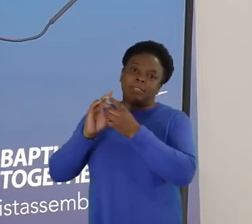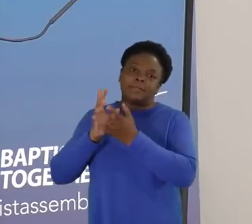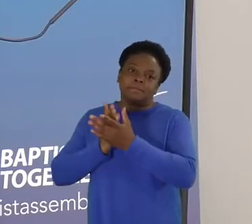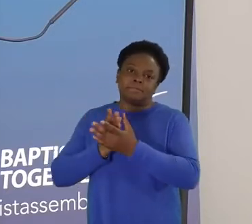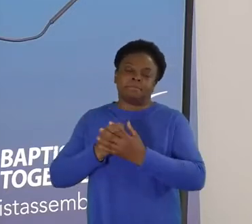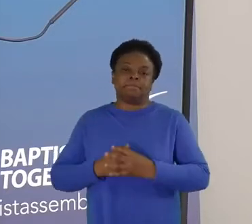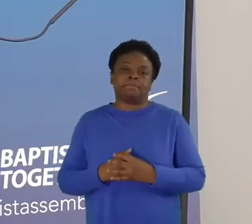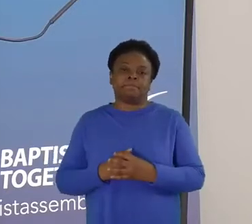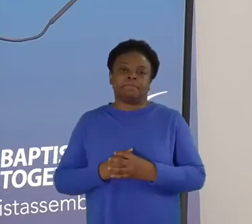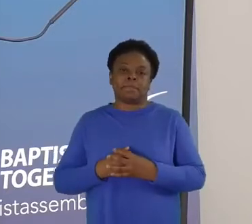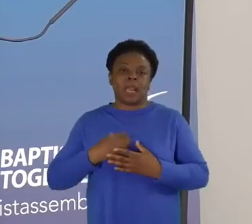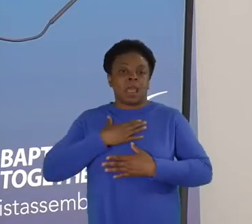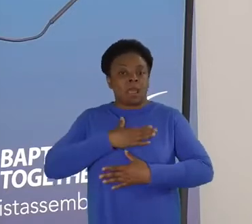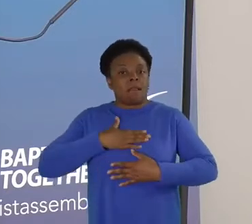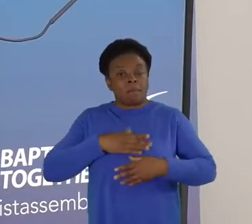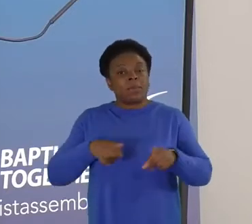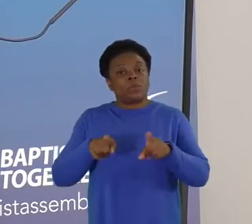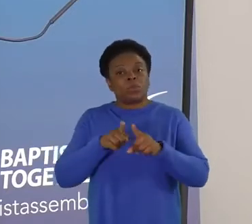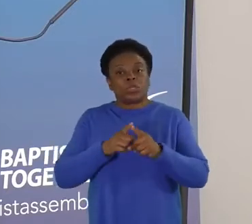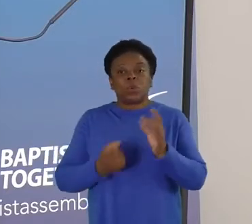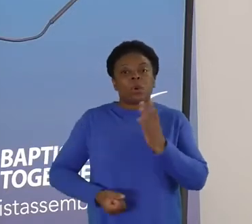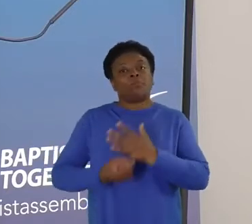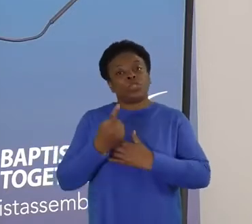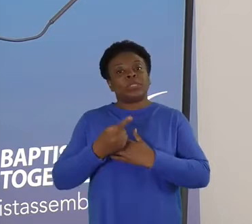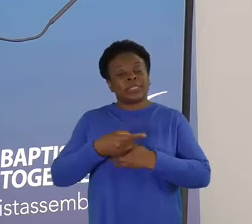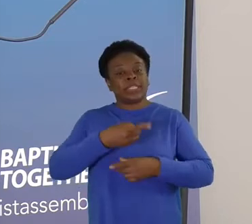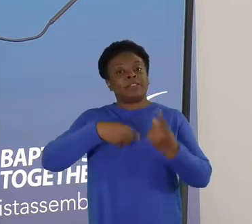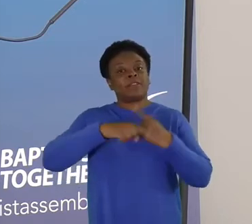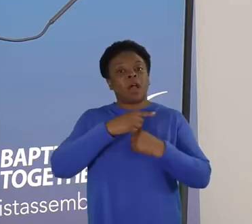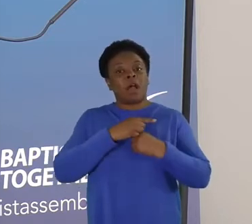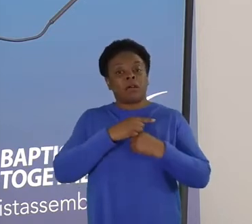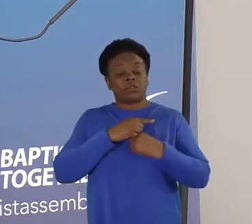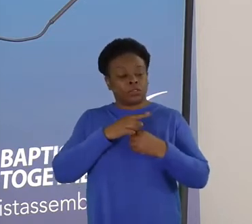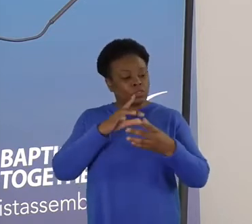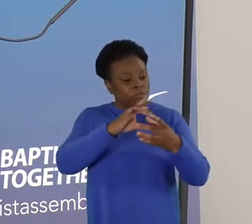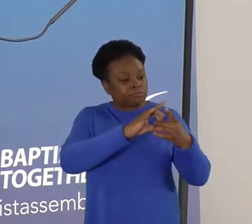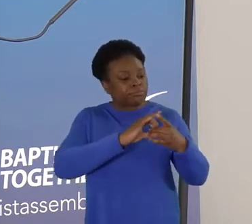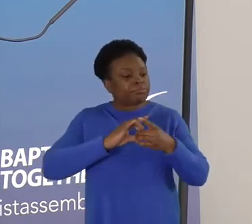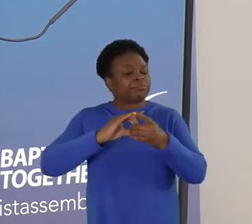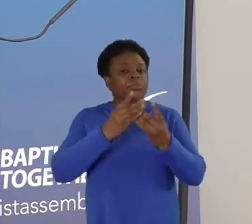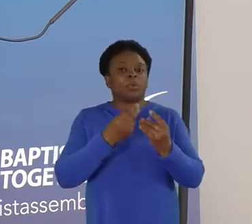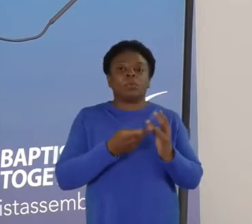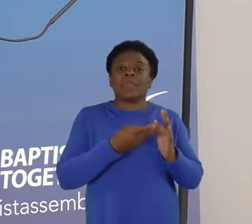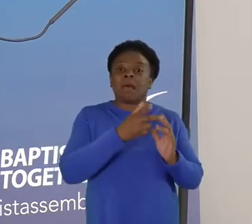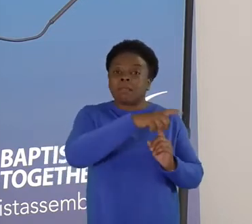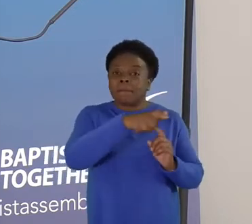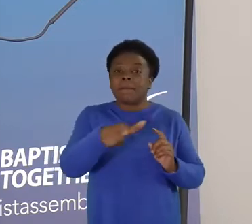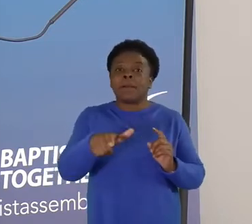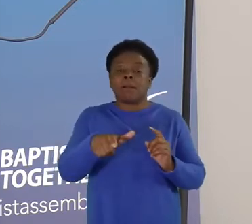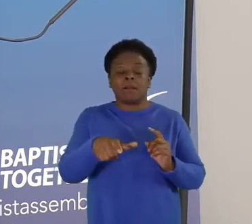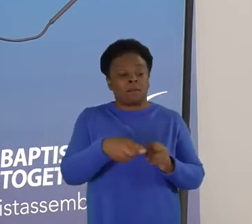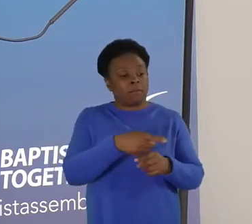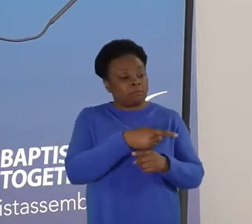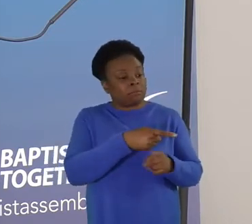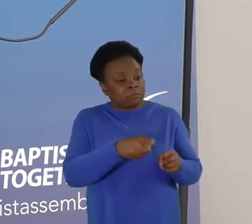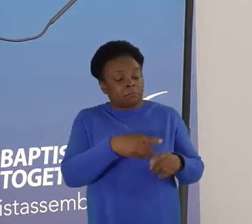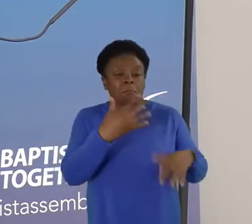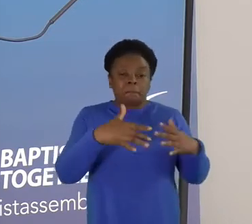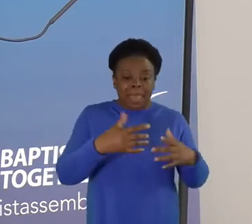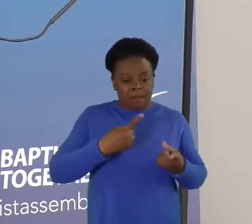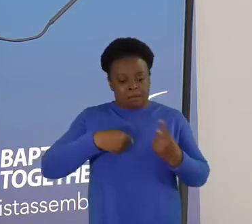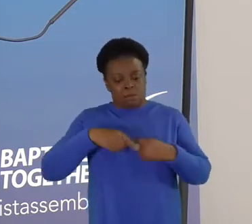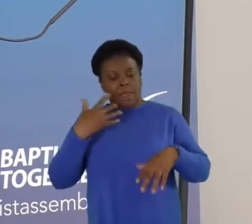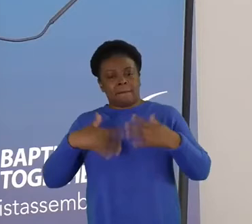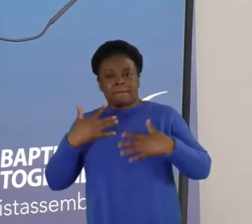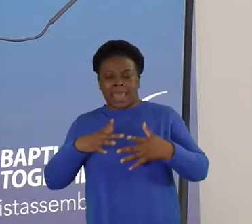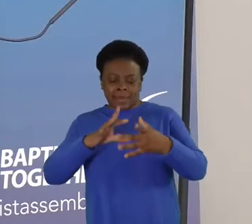And it's an opportunity to join with others, both as an expression of shared pain and also